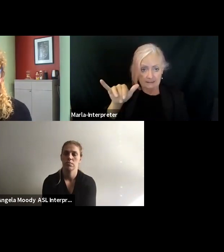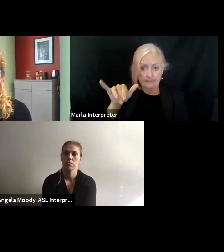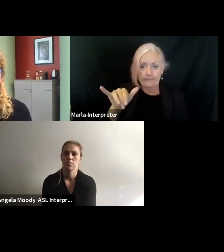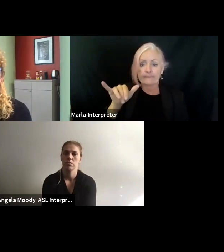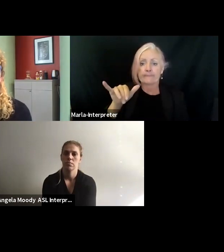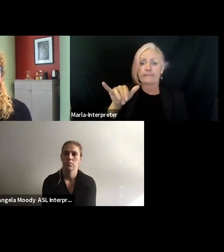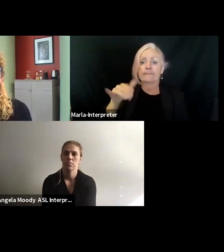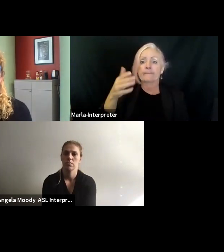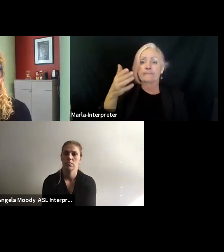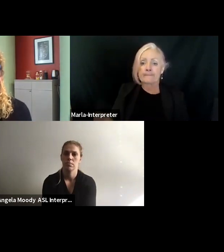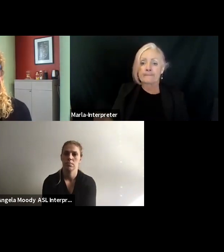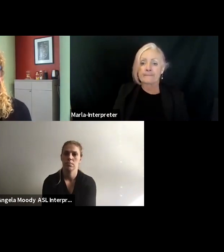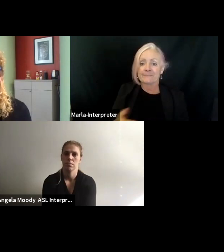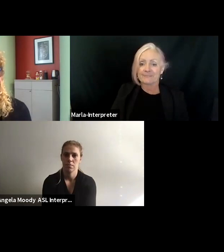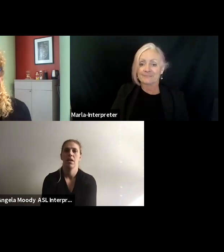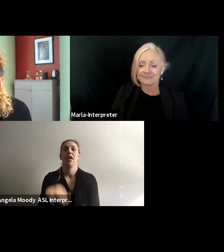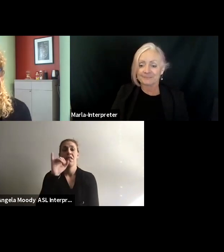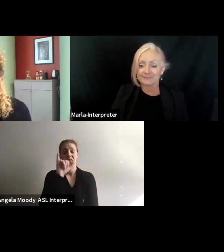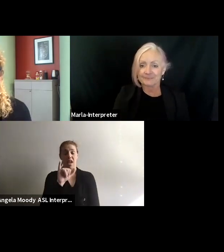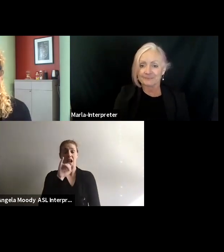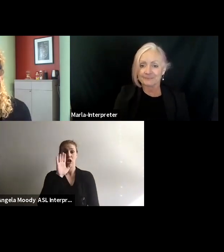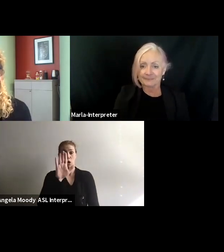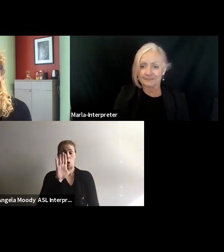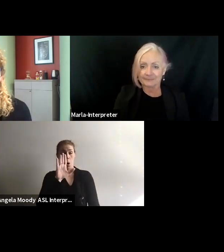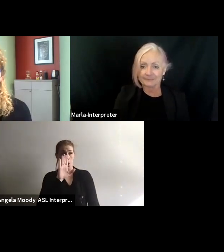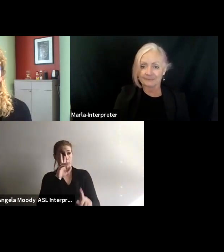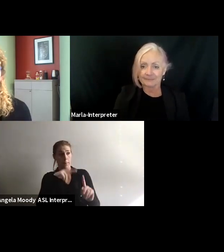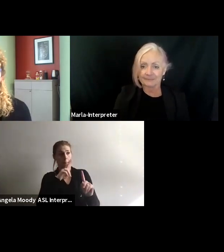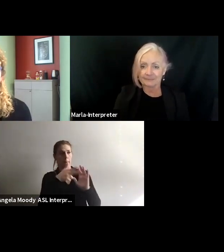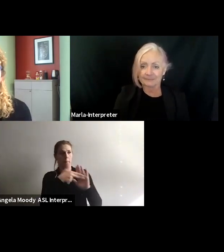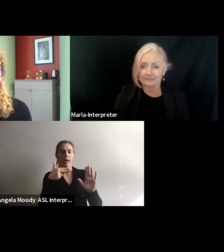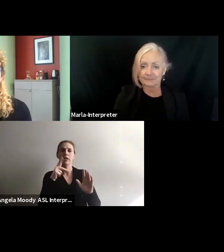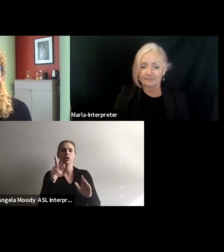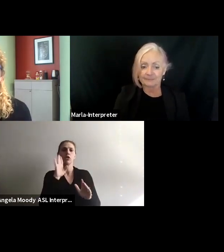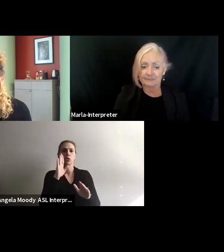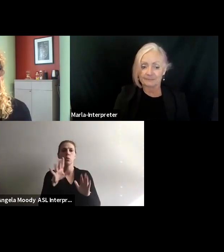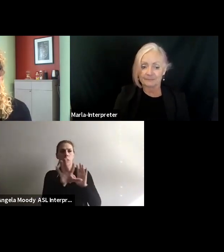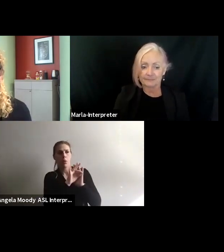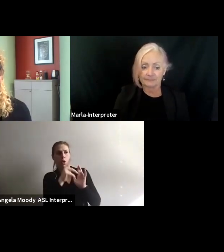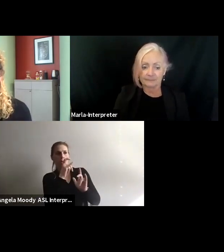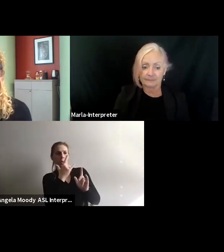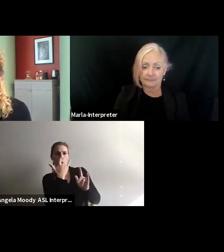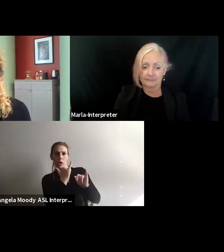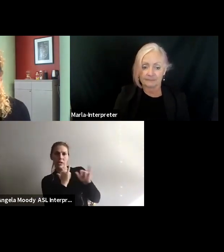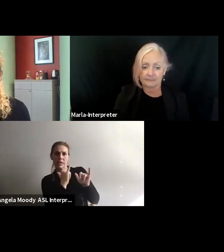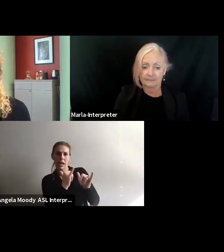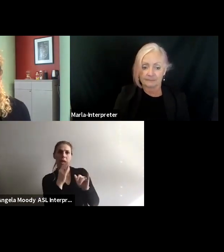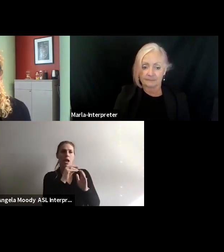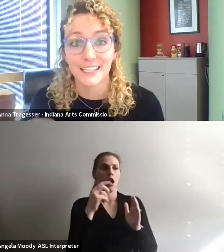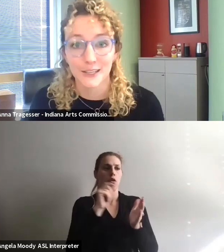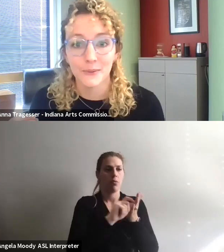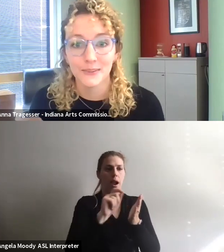bias is a biological response. You will naturally select the people that look like you and write applications